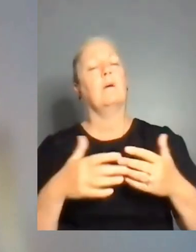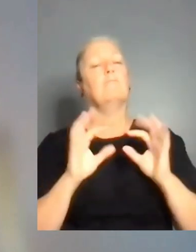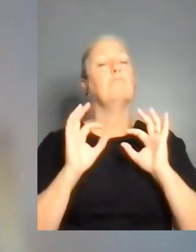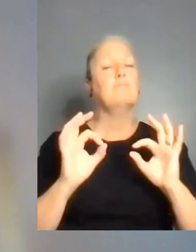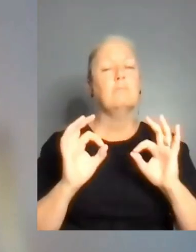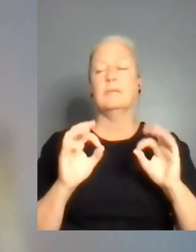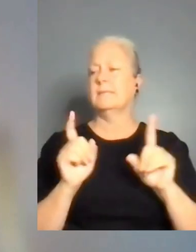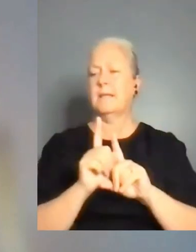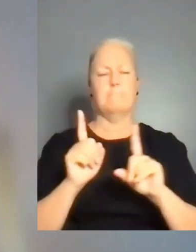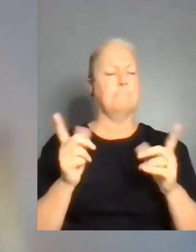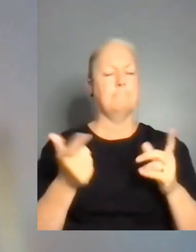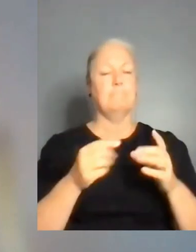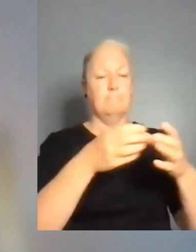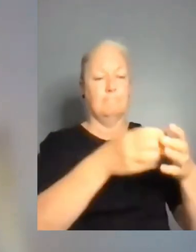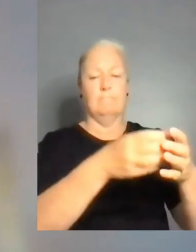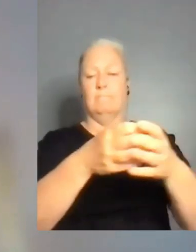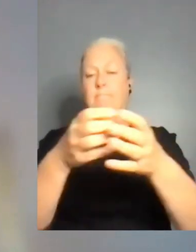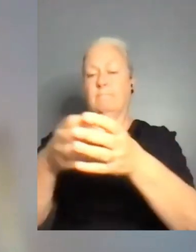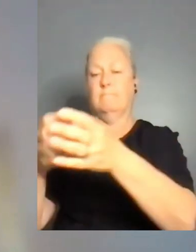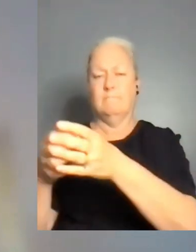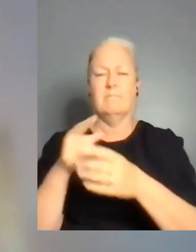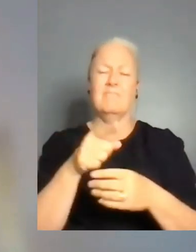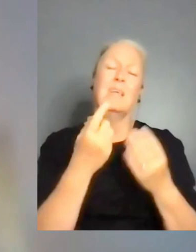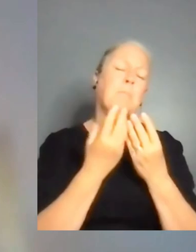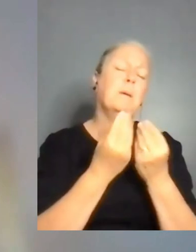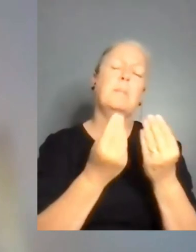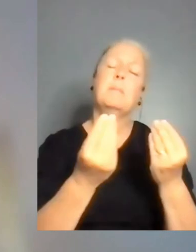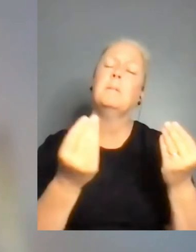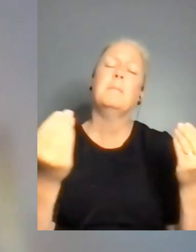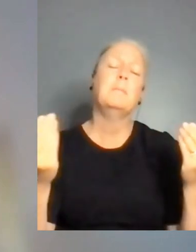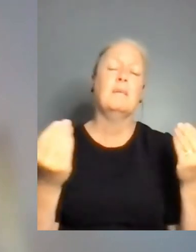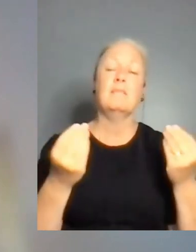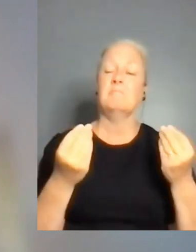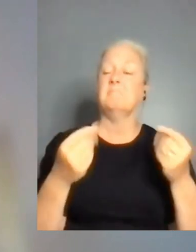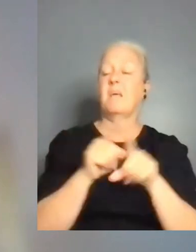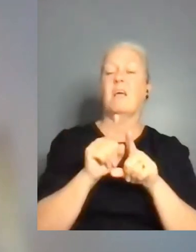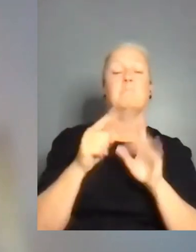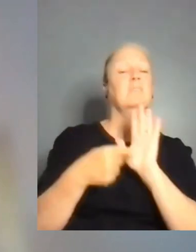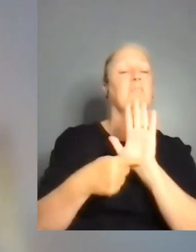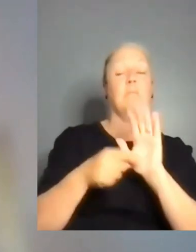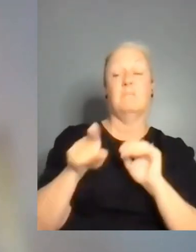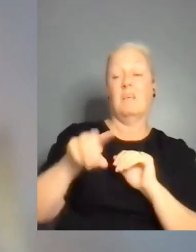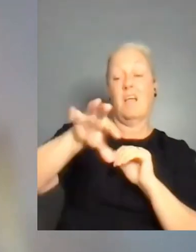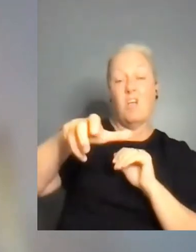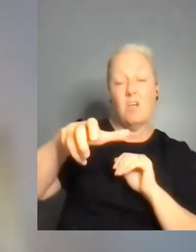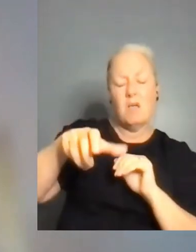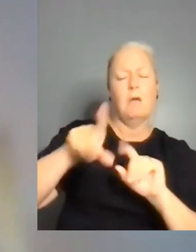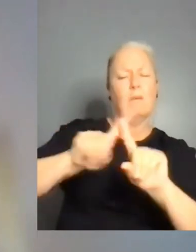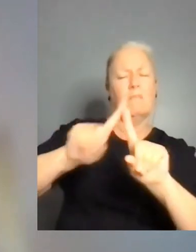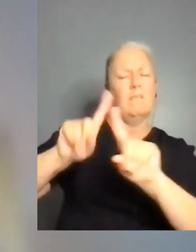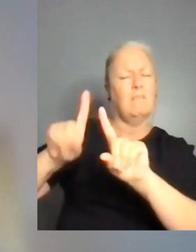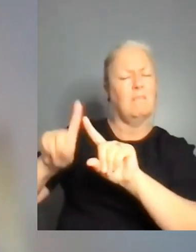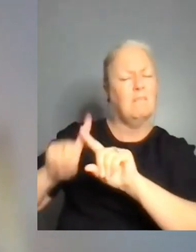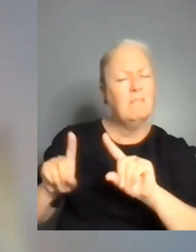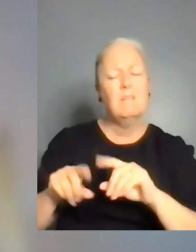so many organizations in each country. some covering specific disability types,